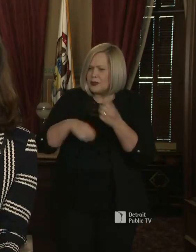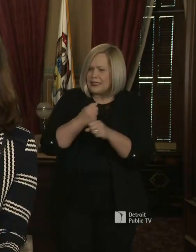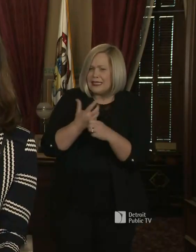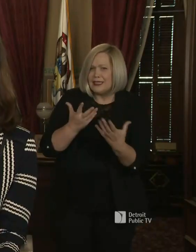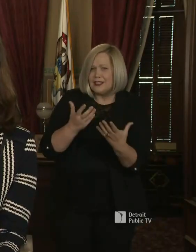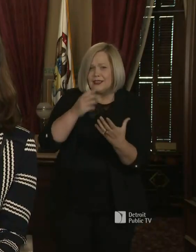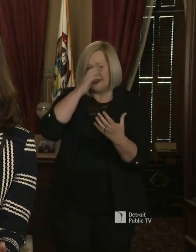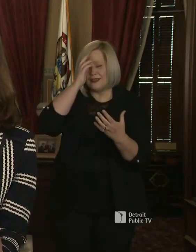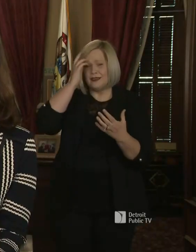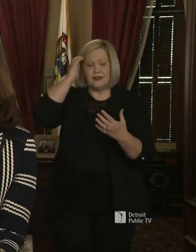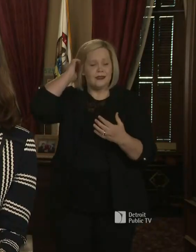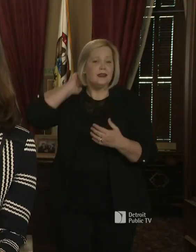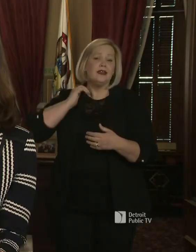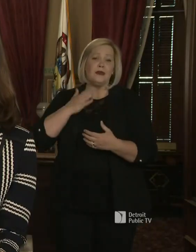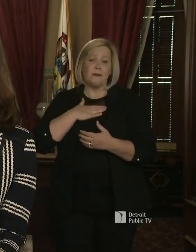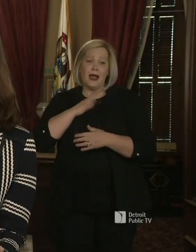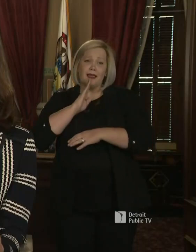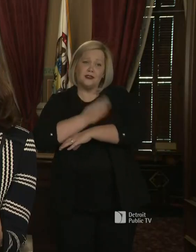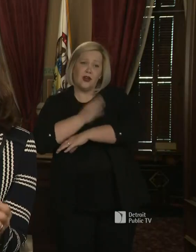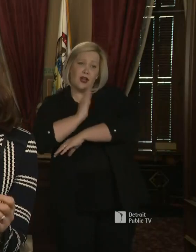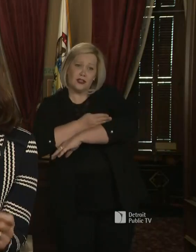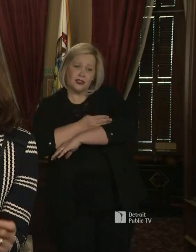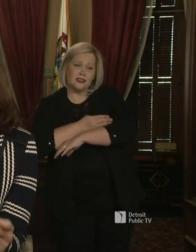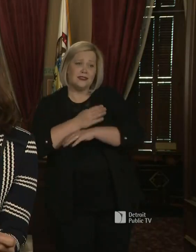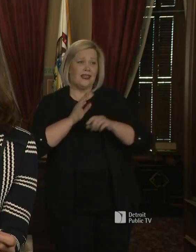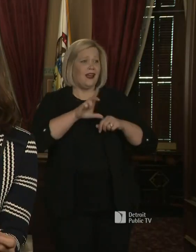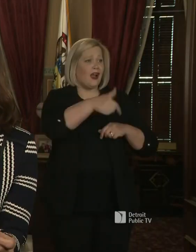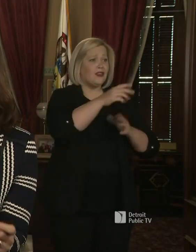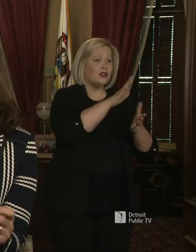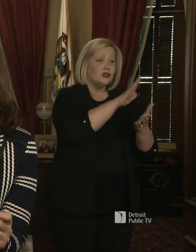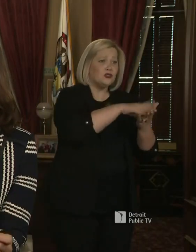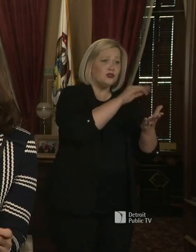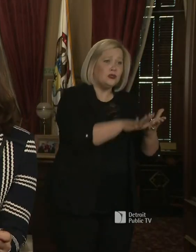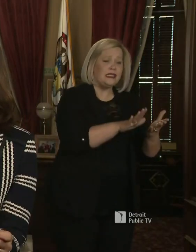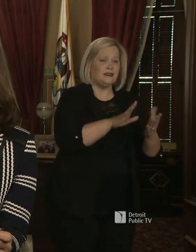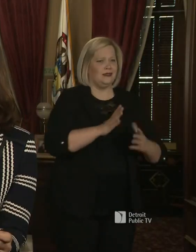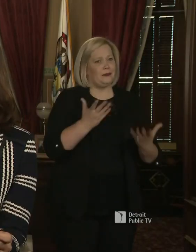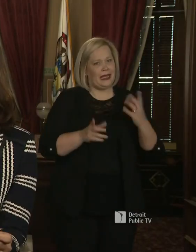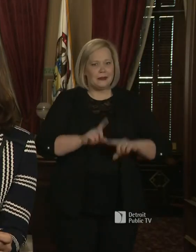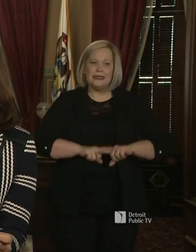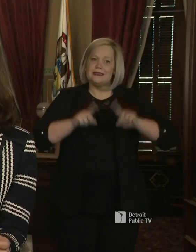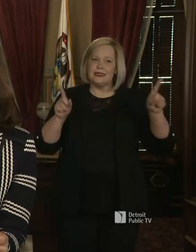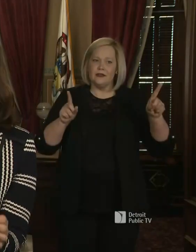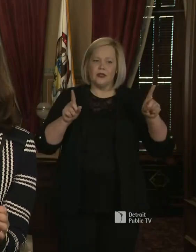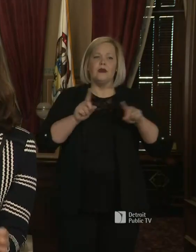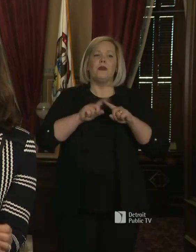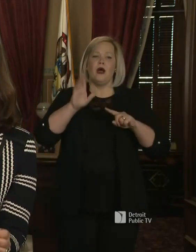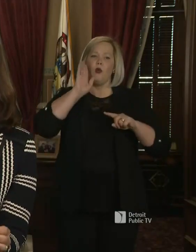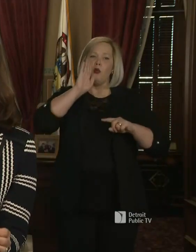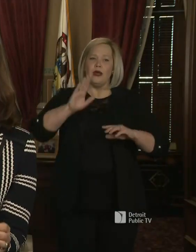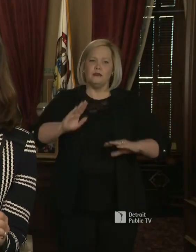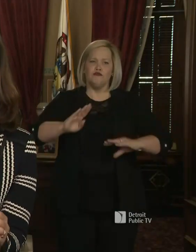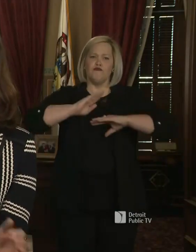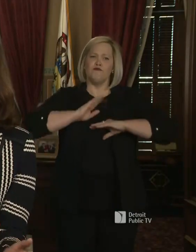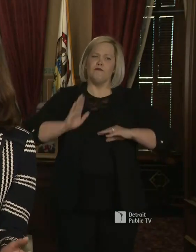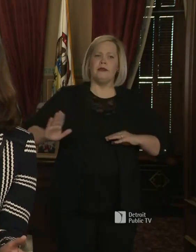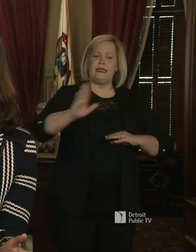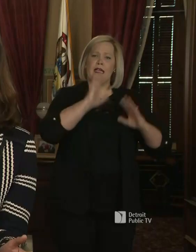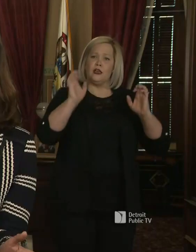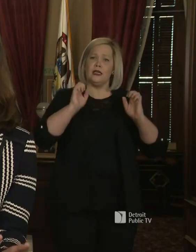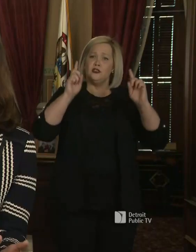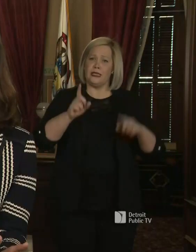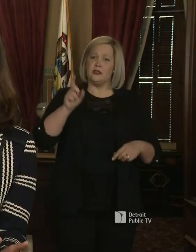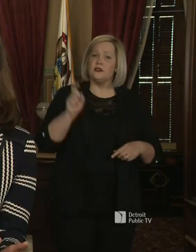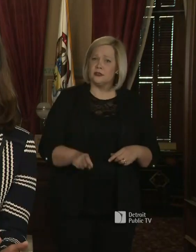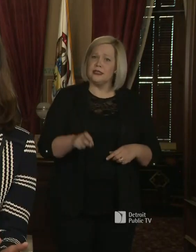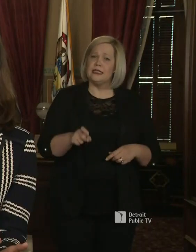look different for them than it will for other kids in the state. But for every one of them, we are going to meet their educational needs and ensure that COVID-19